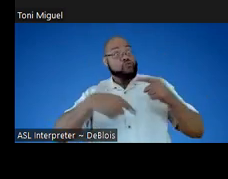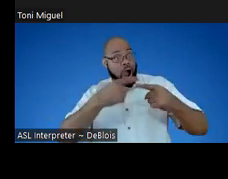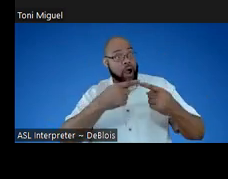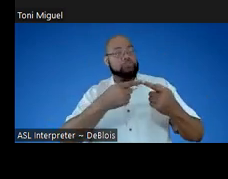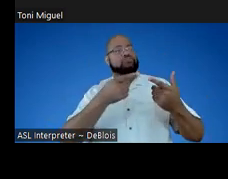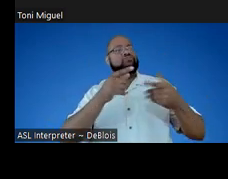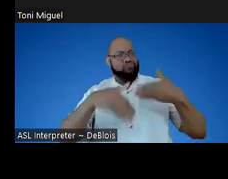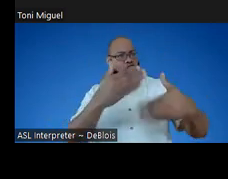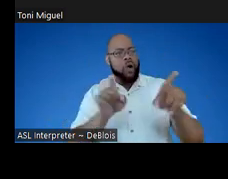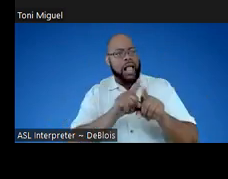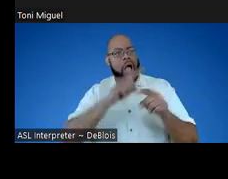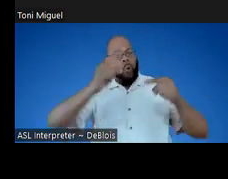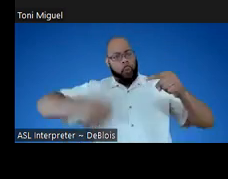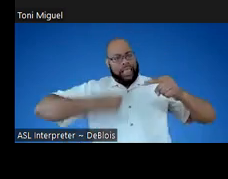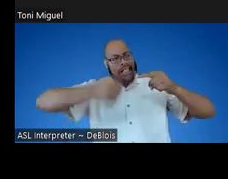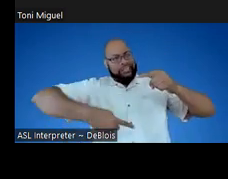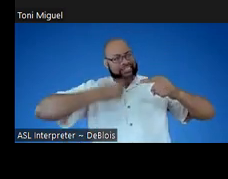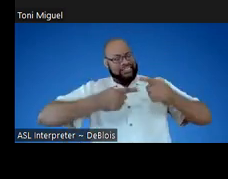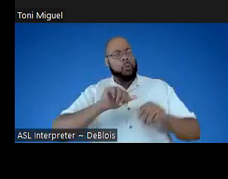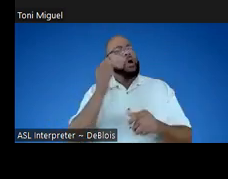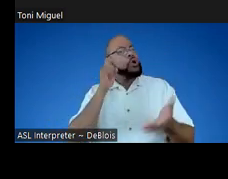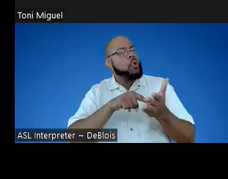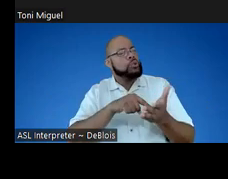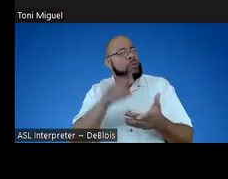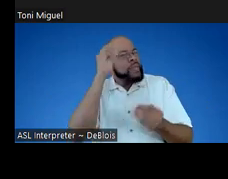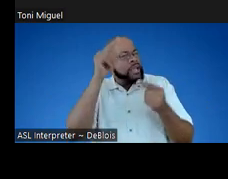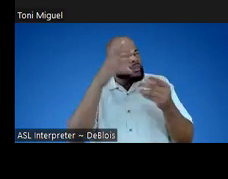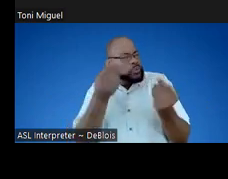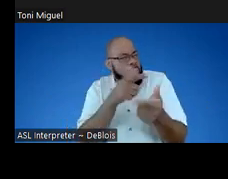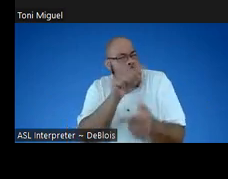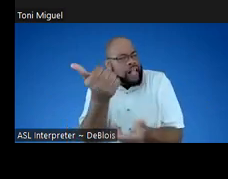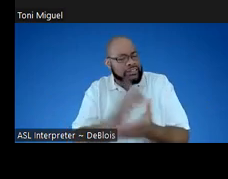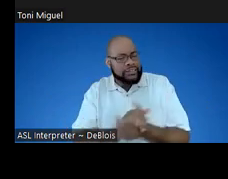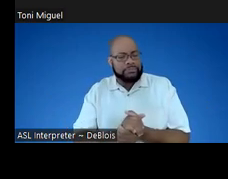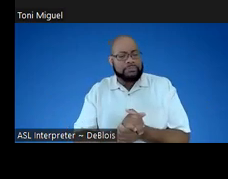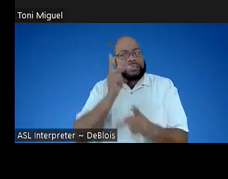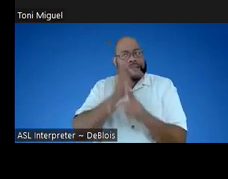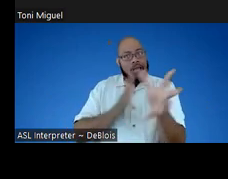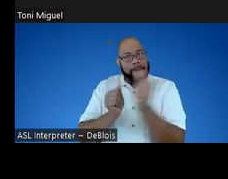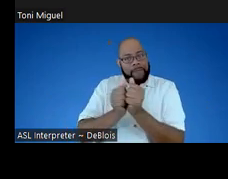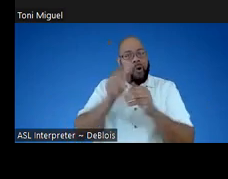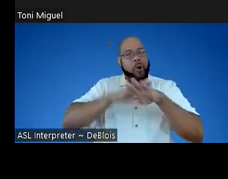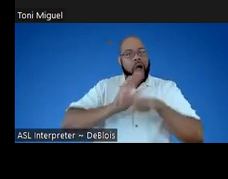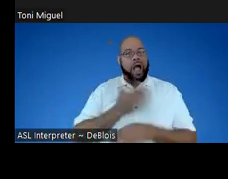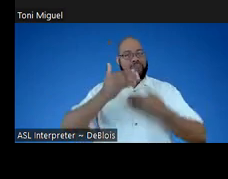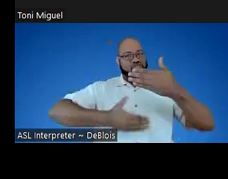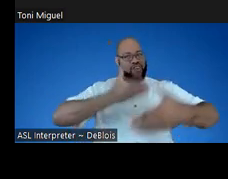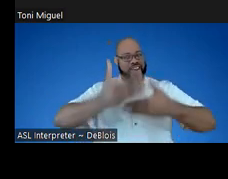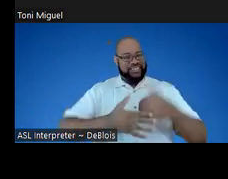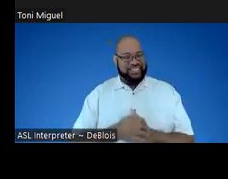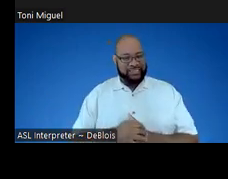they are round like wheels. What else did you notice Kingston thinking and doing? Stay updated on our progress.